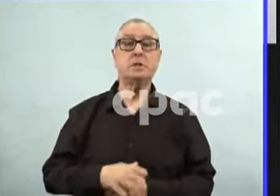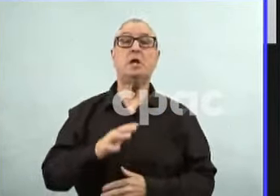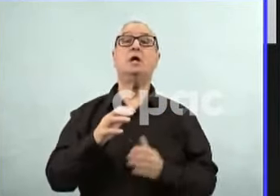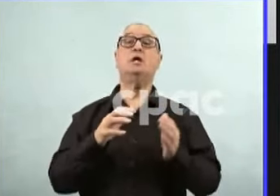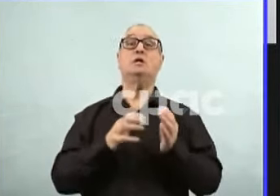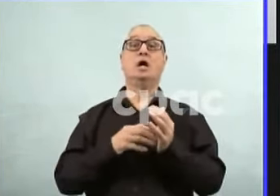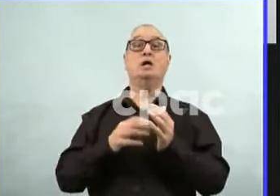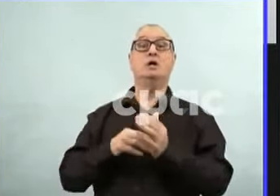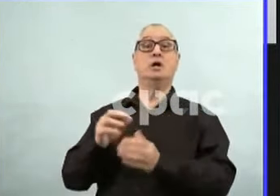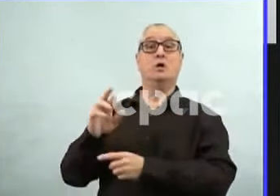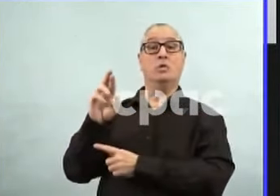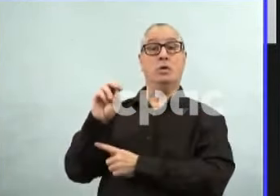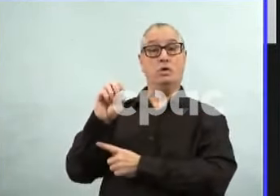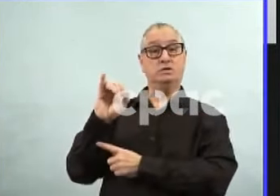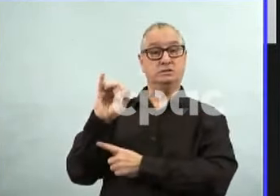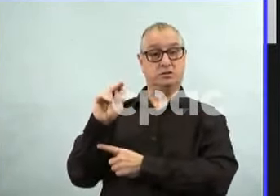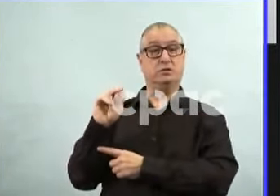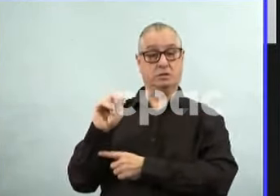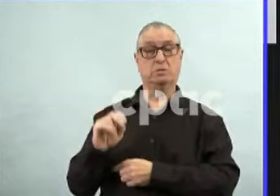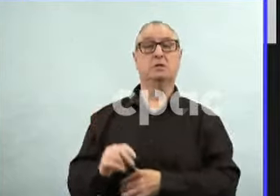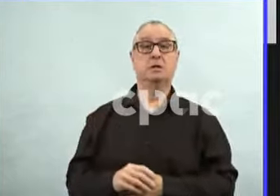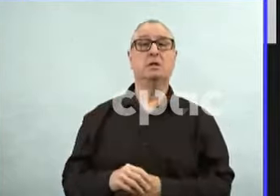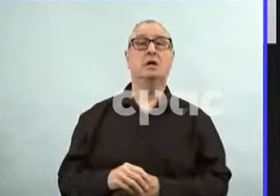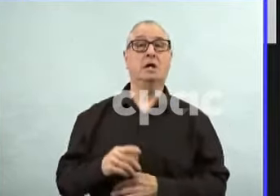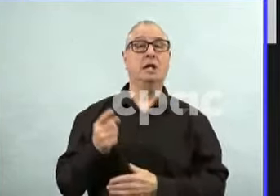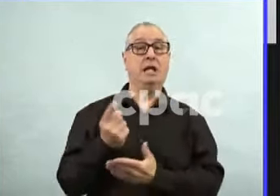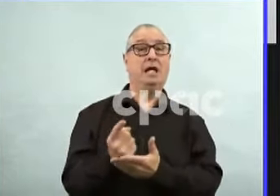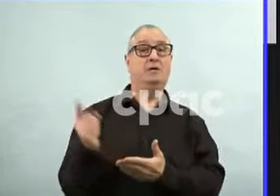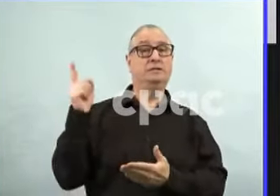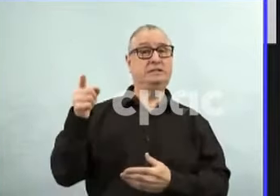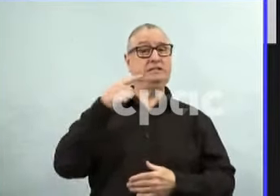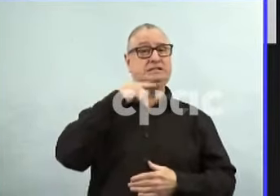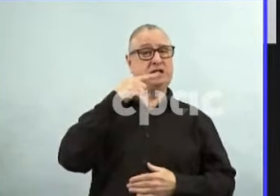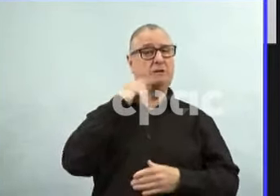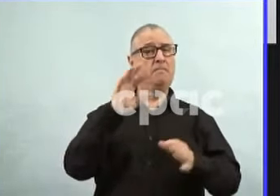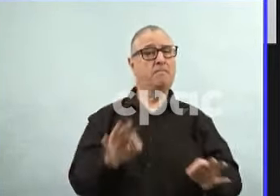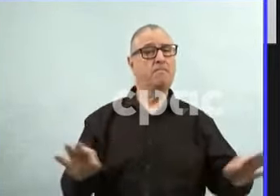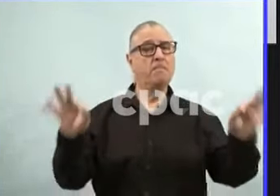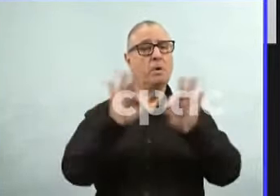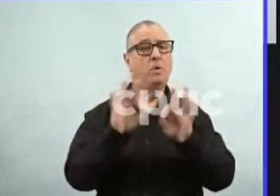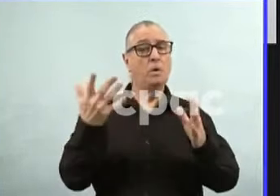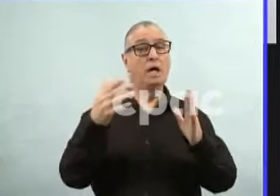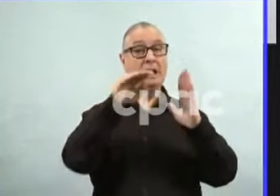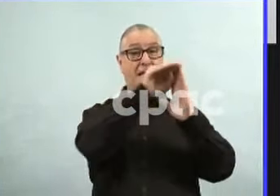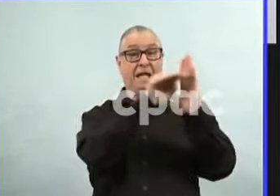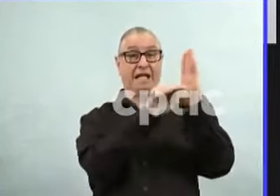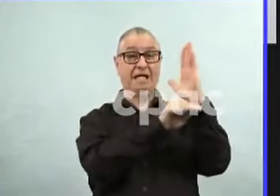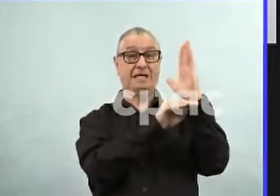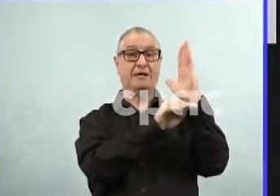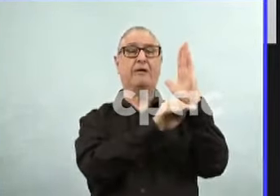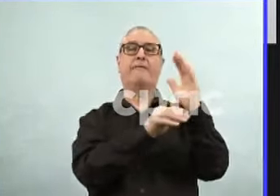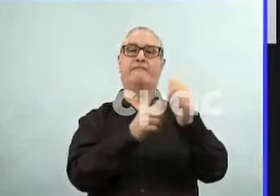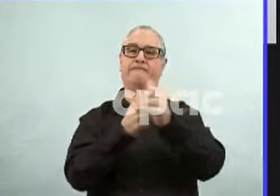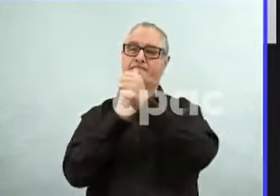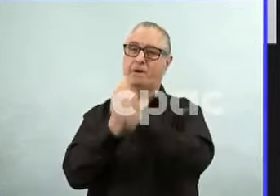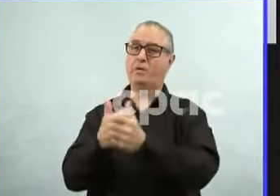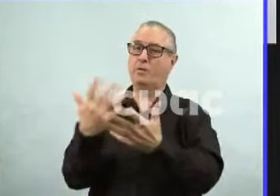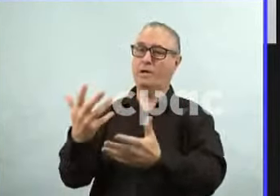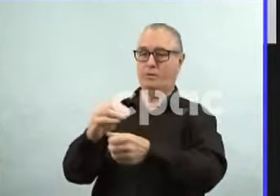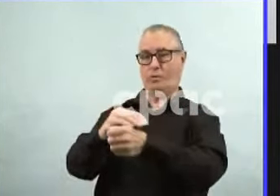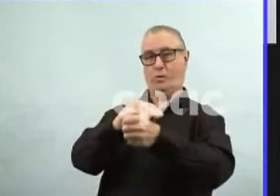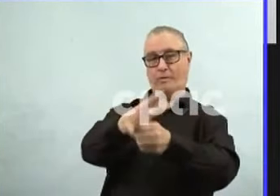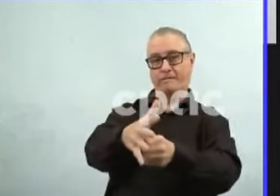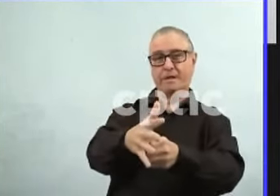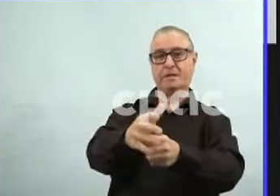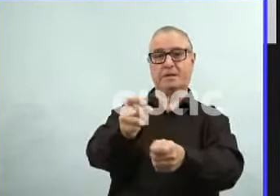as they need to be at the time. As the pandemic changed, as the virus changed, our approach has changed as well.